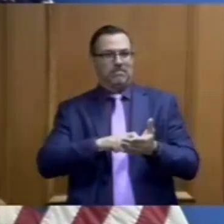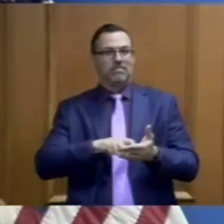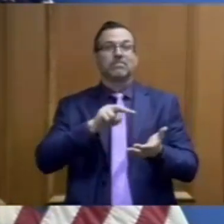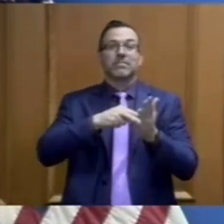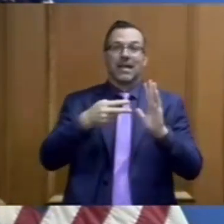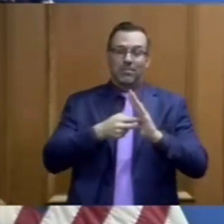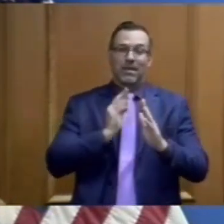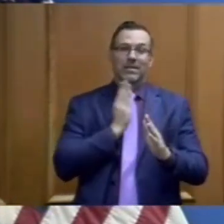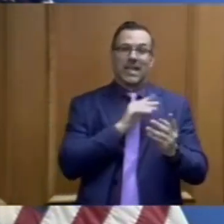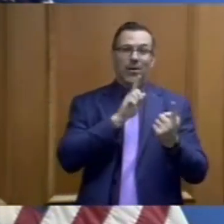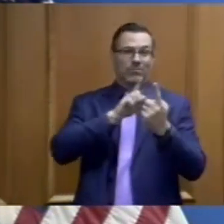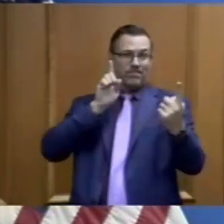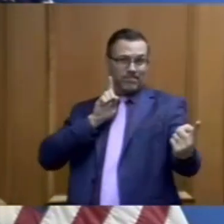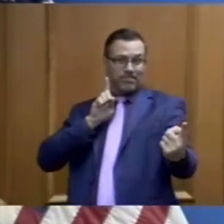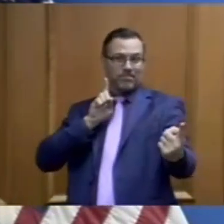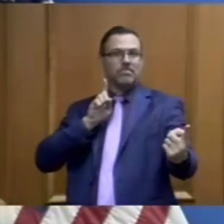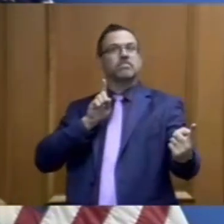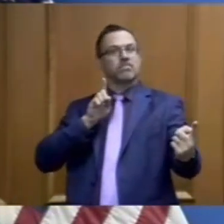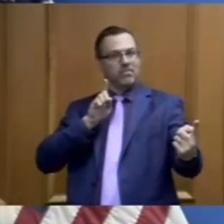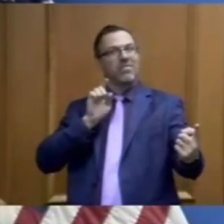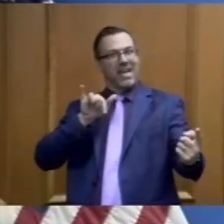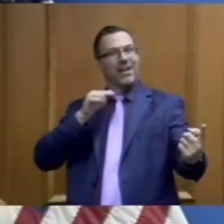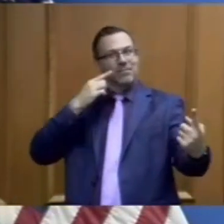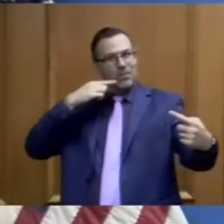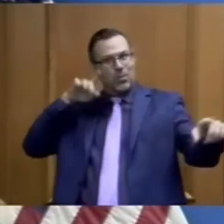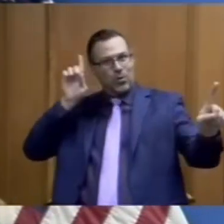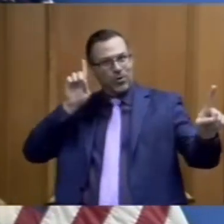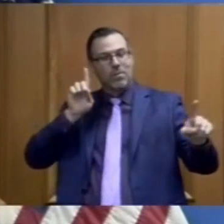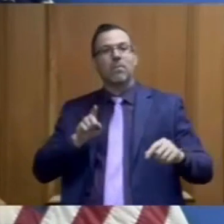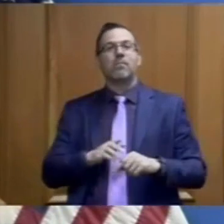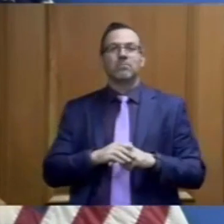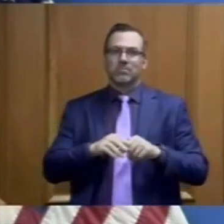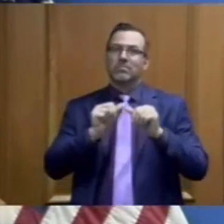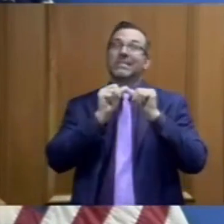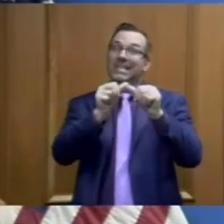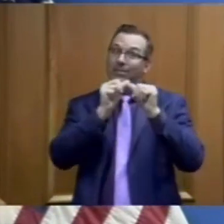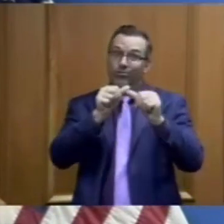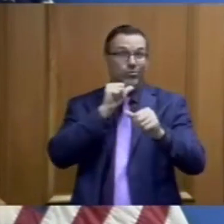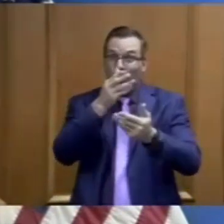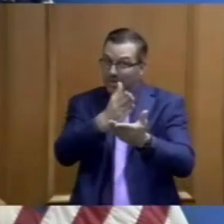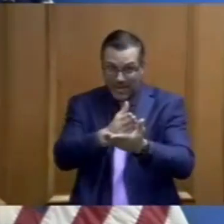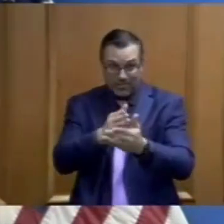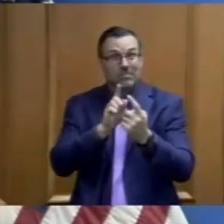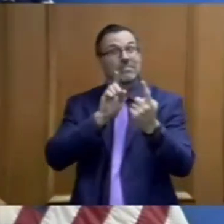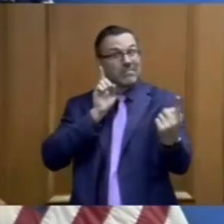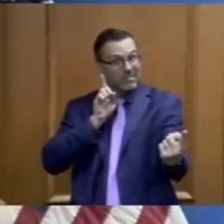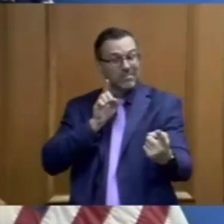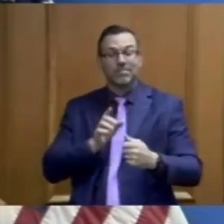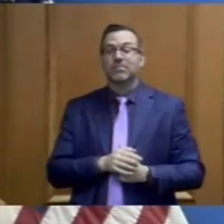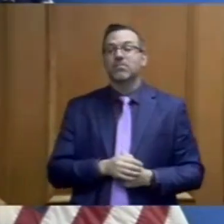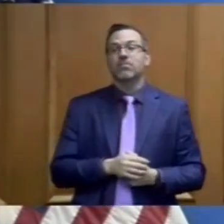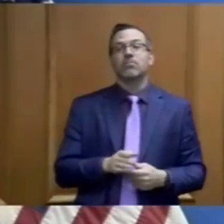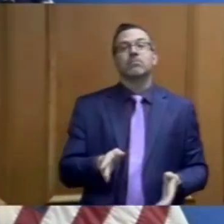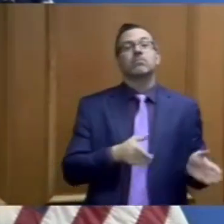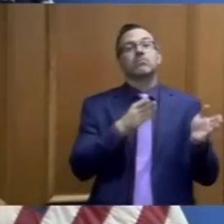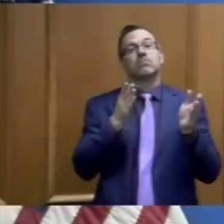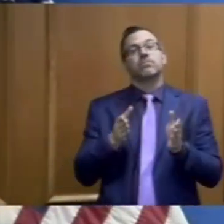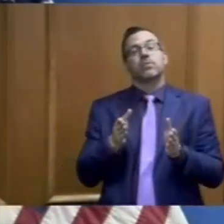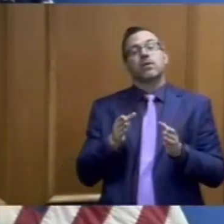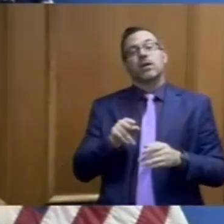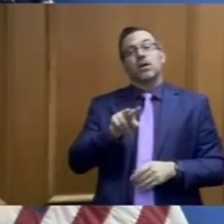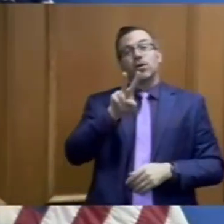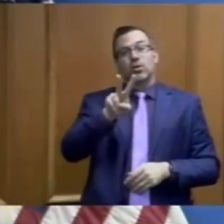and social distancing efforts have worked, and so we need to keep them up. We do also know that the 2